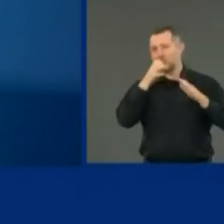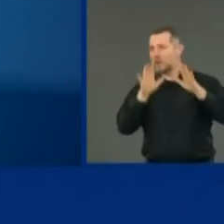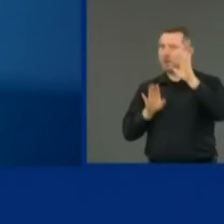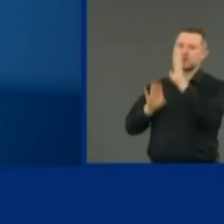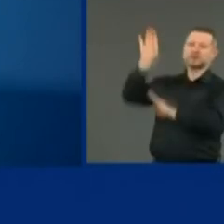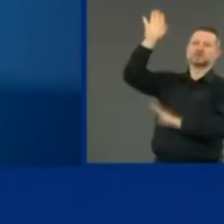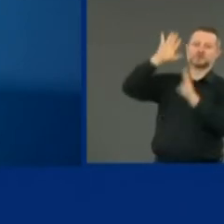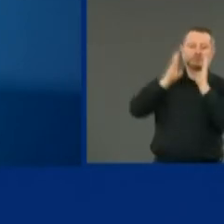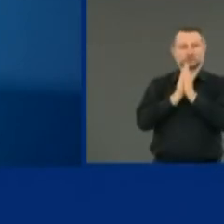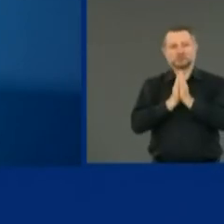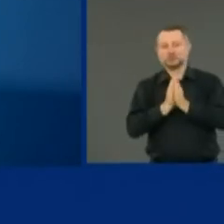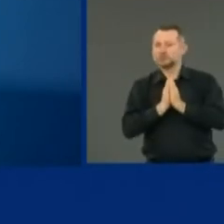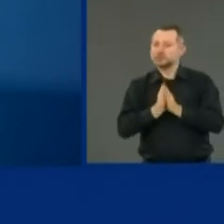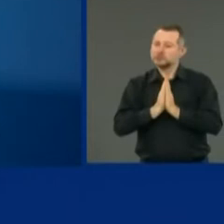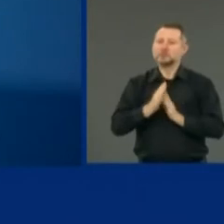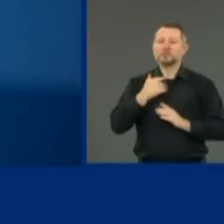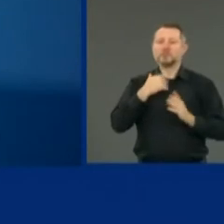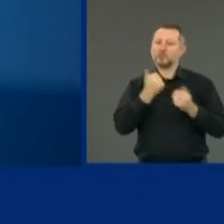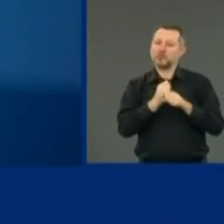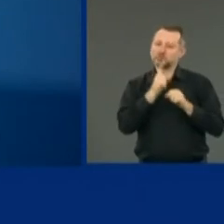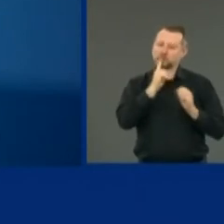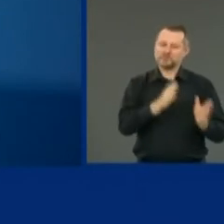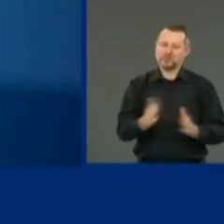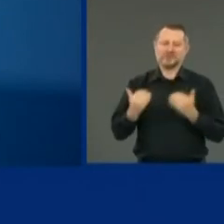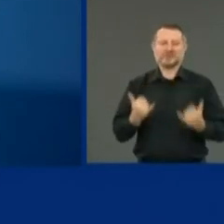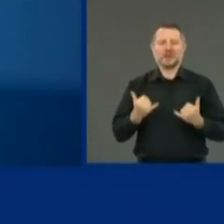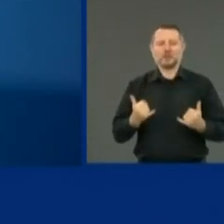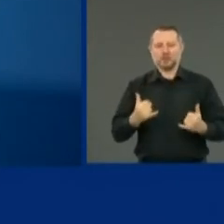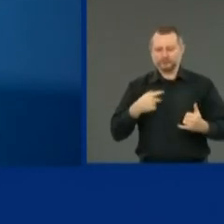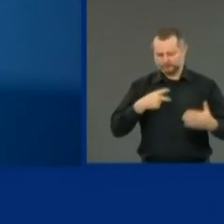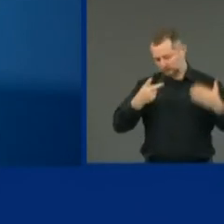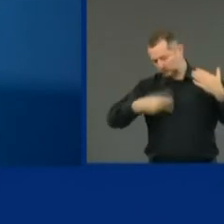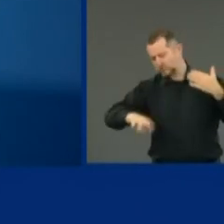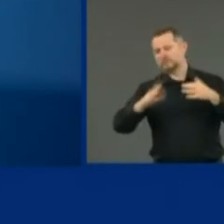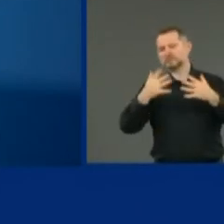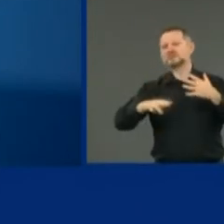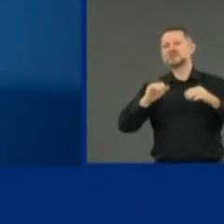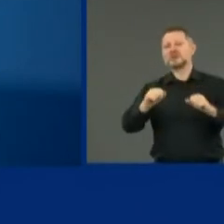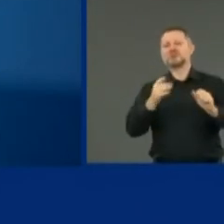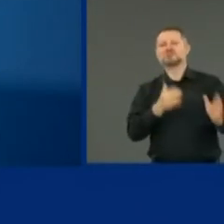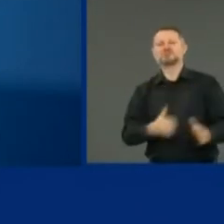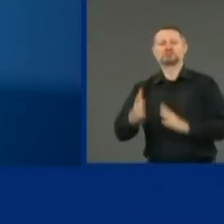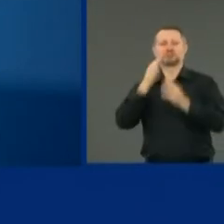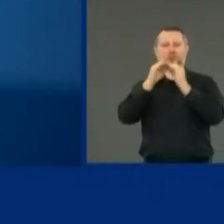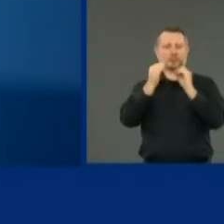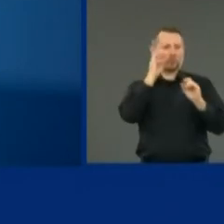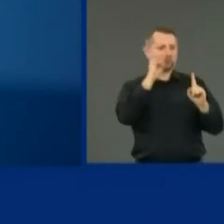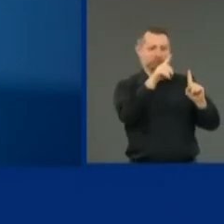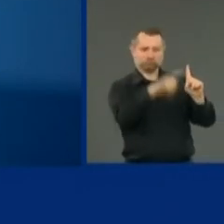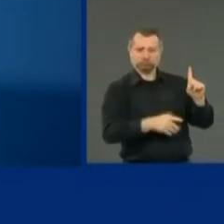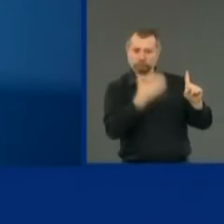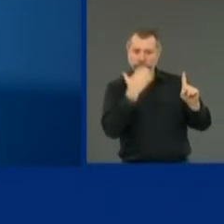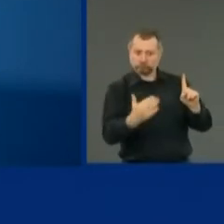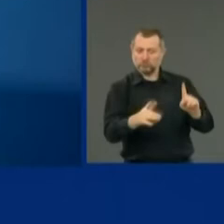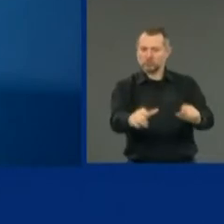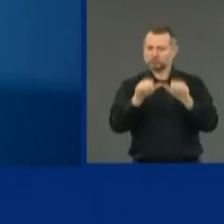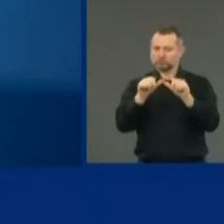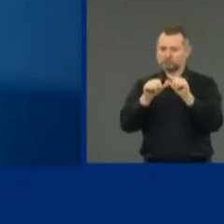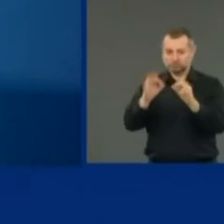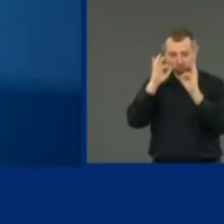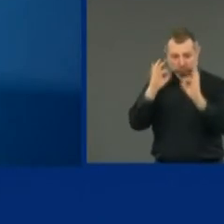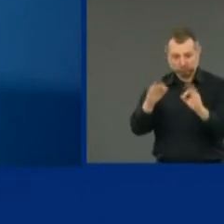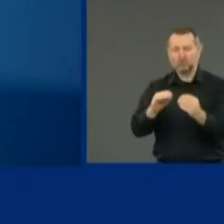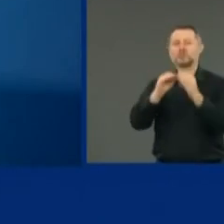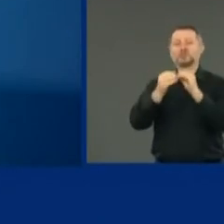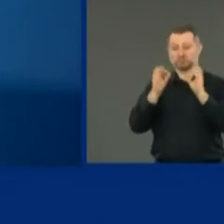But schools need to plan with the progress we've made so far. And if we continue this trajectory, we'll be able to do